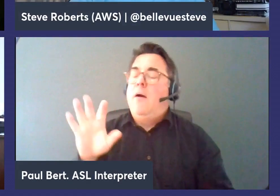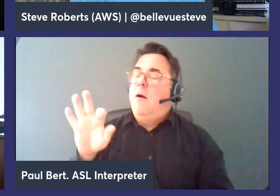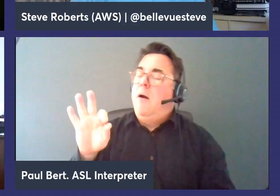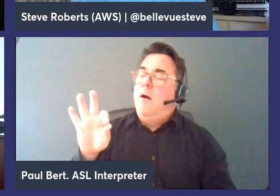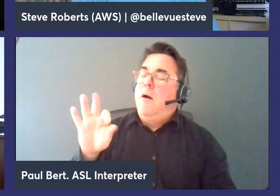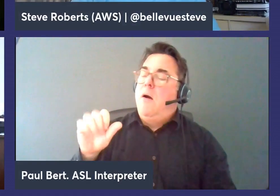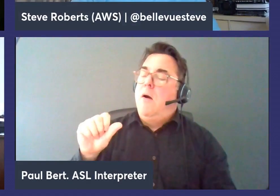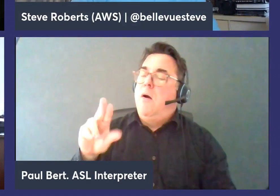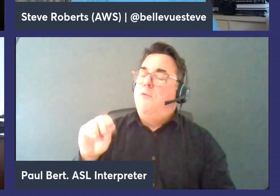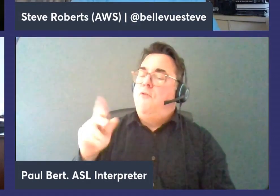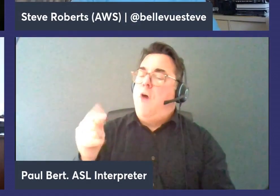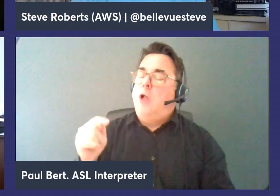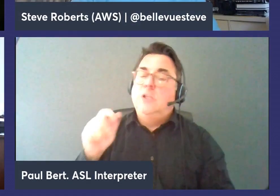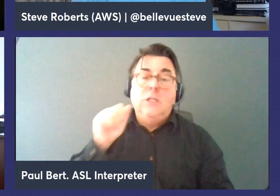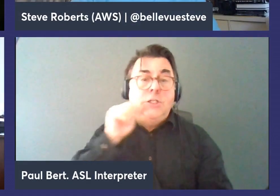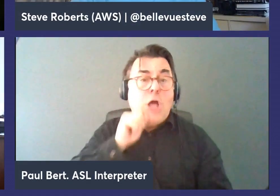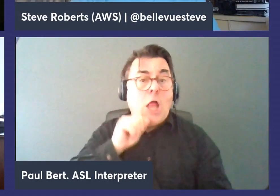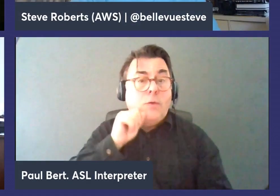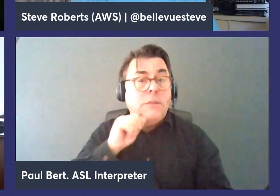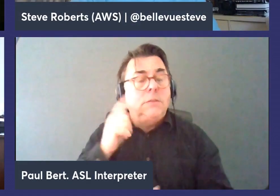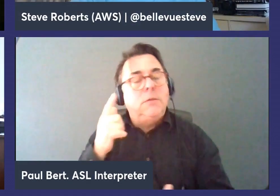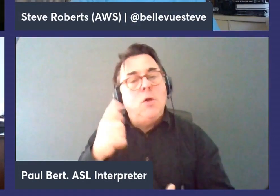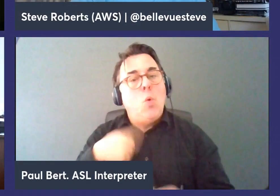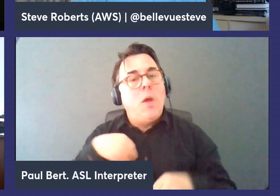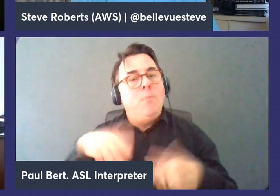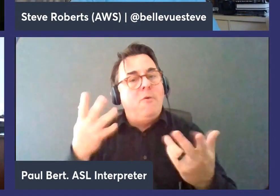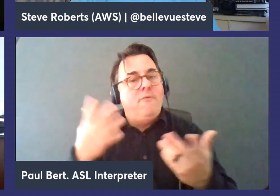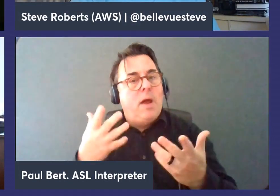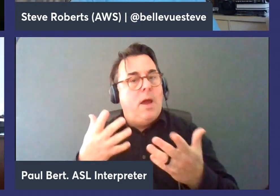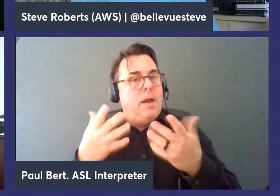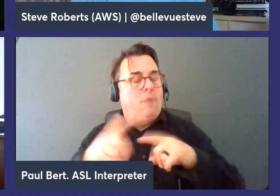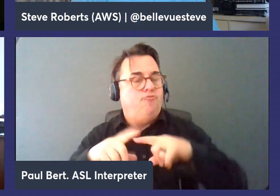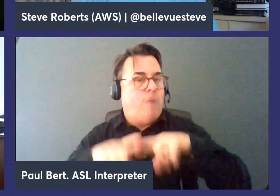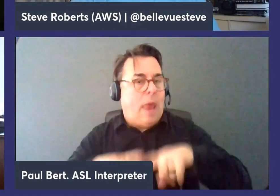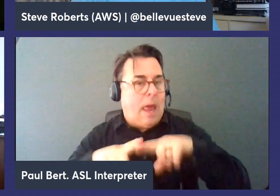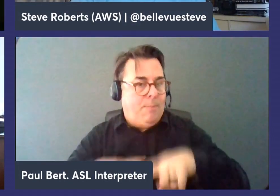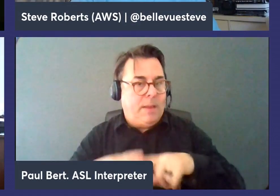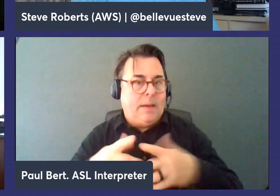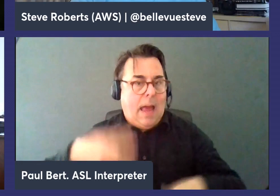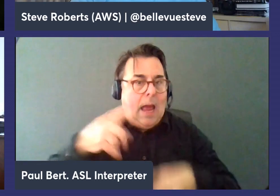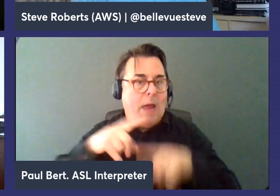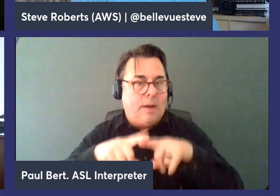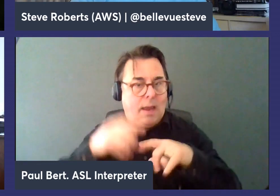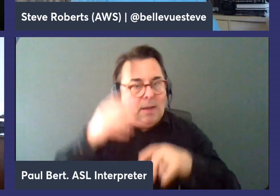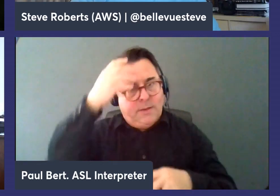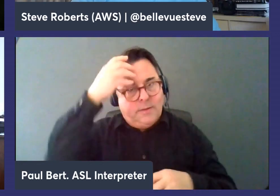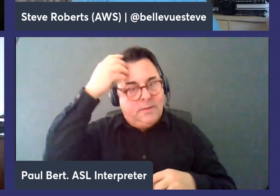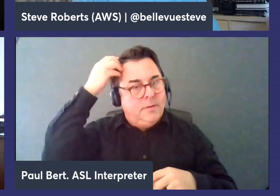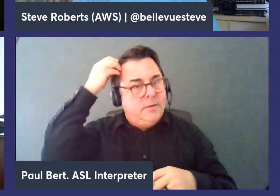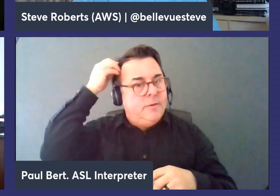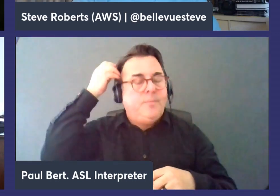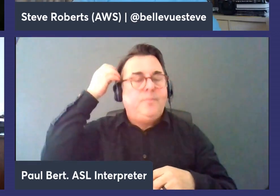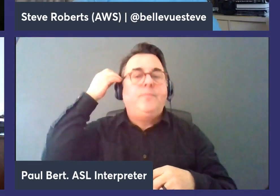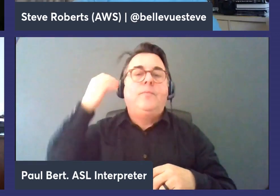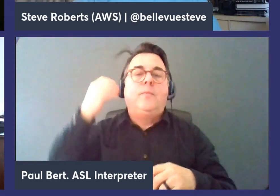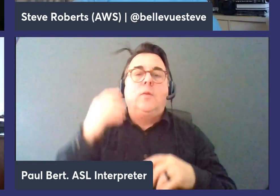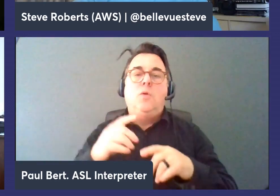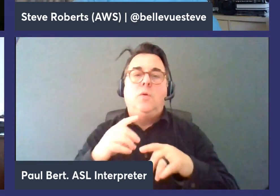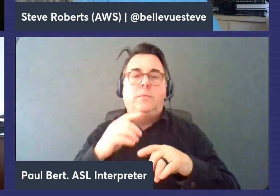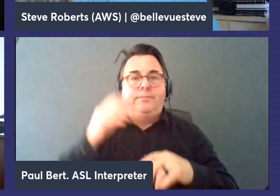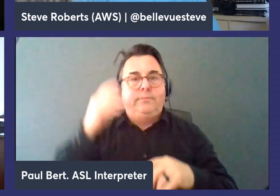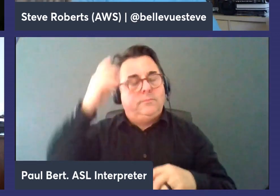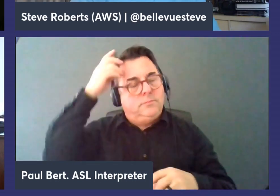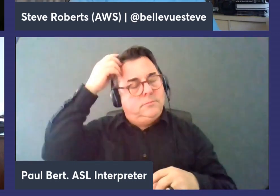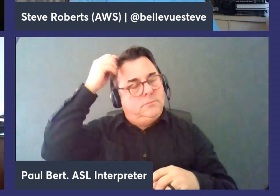we so we we provide uh high availability modes uh so you can set up your instances across multiple aws